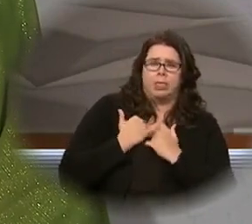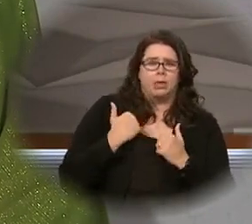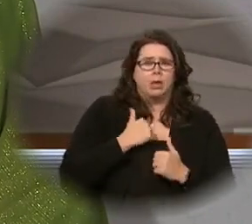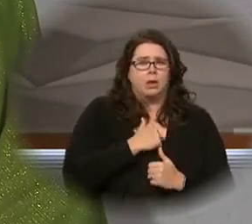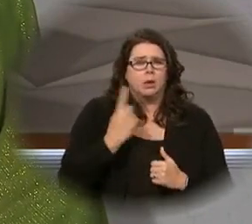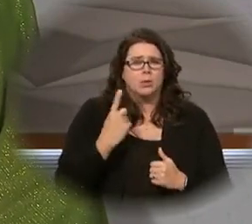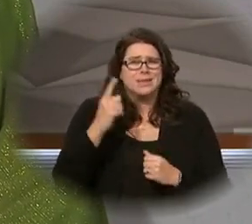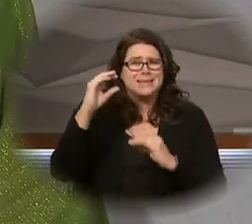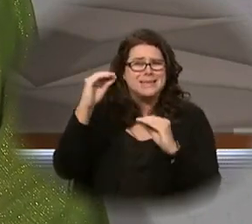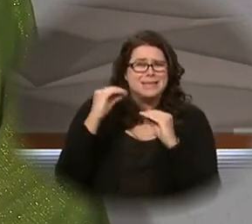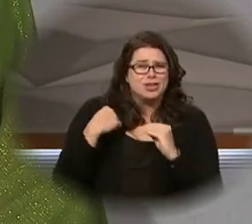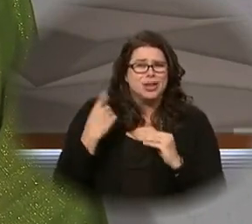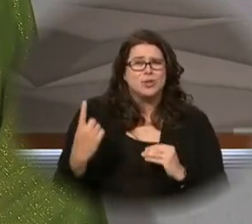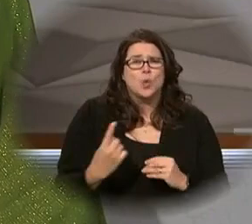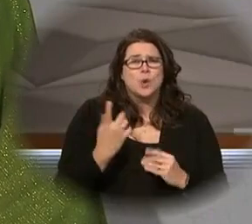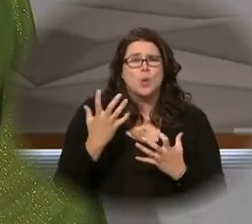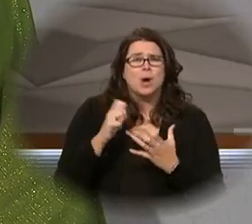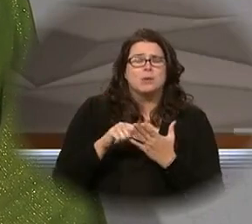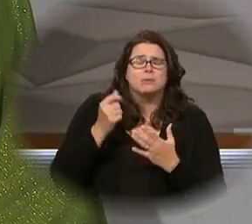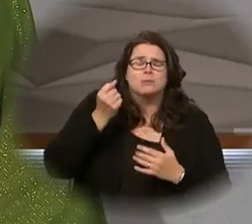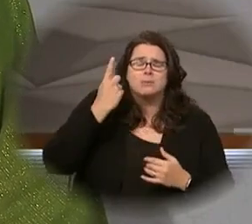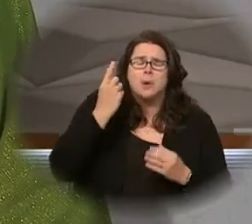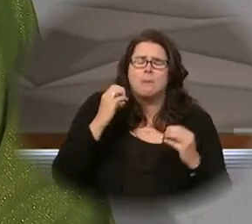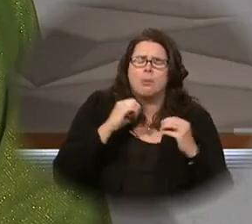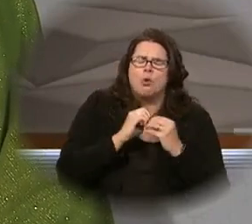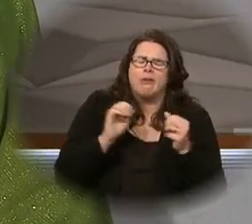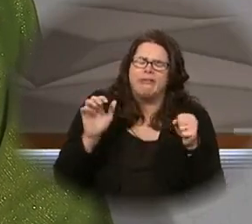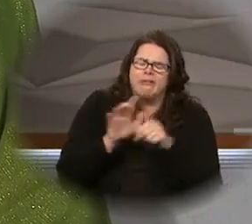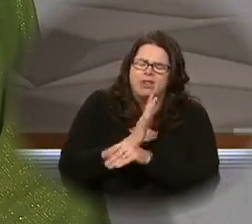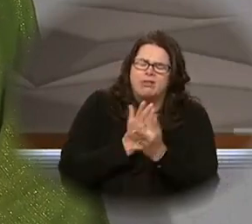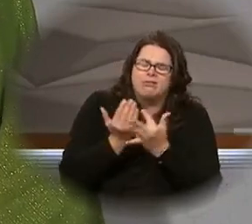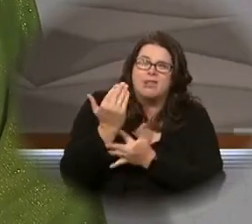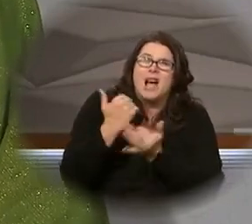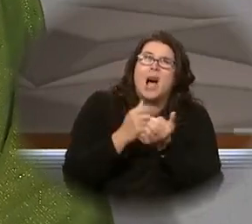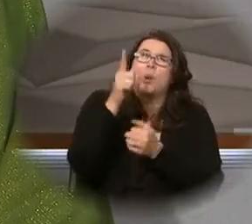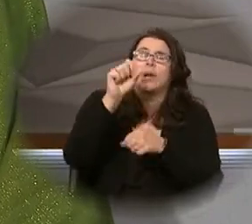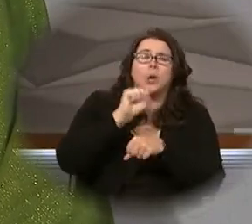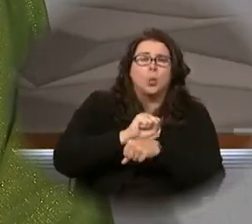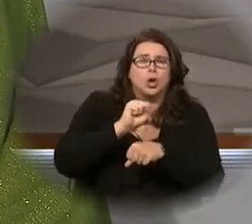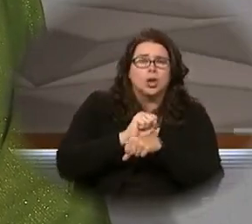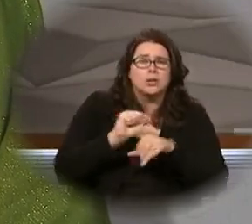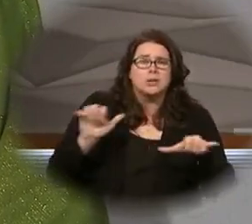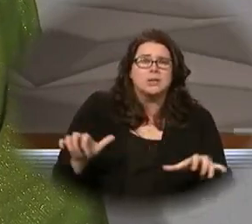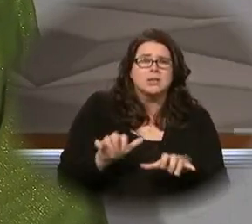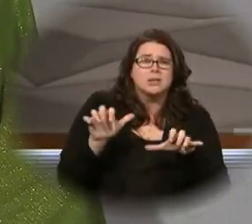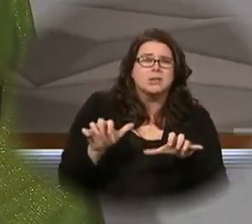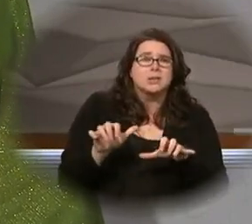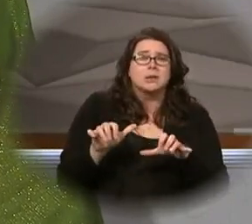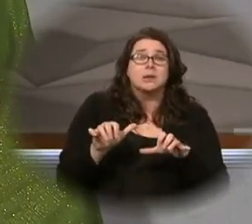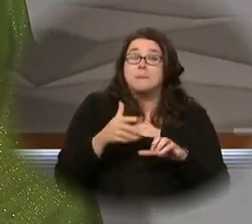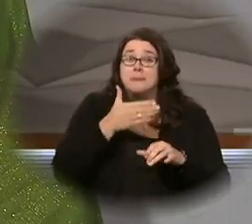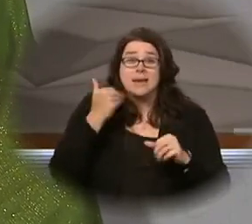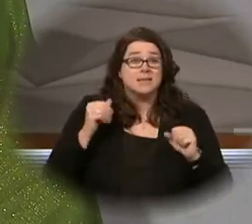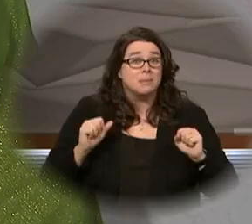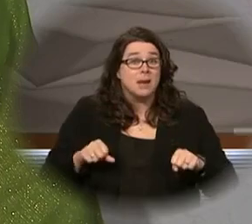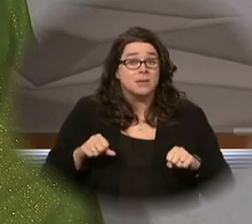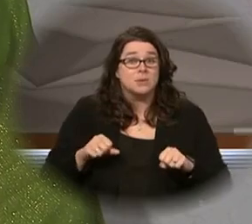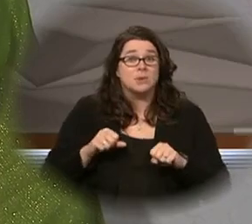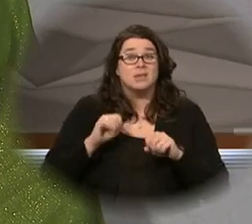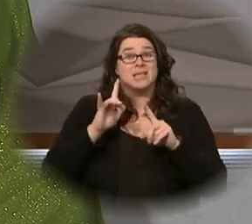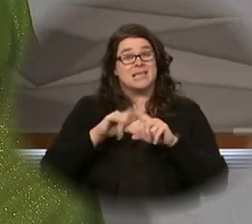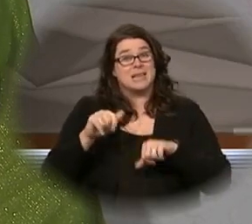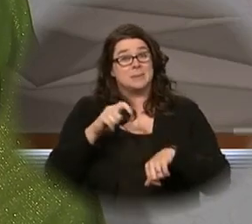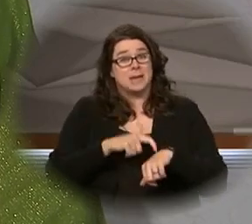teaching us, always wanting us to understand more fully how God works the best ways that we can, but most assuredly,